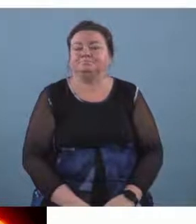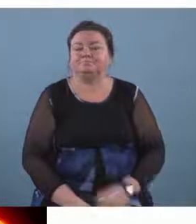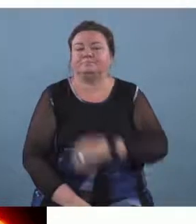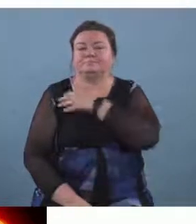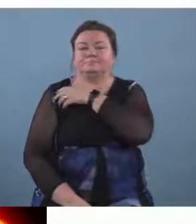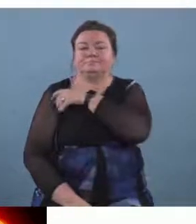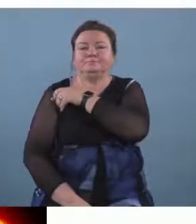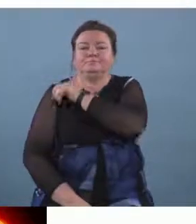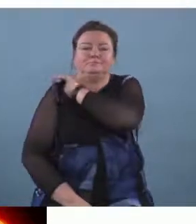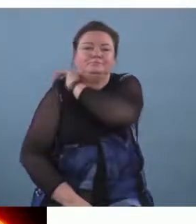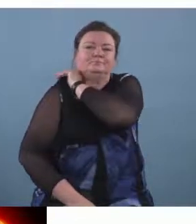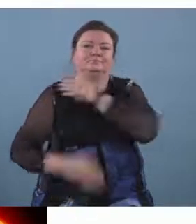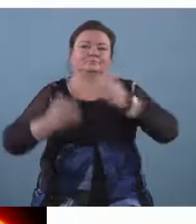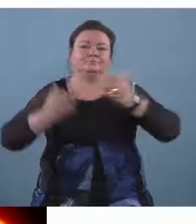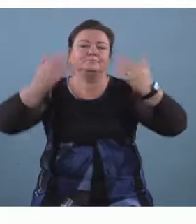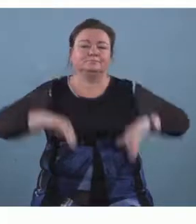on the next slide